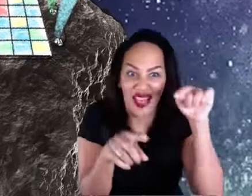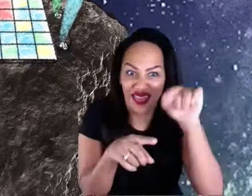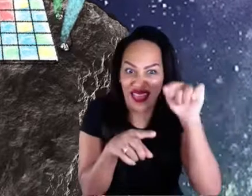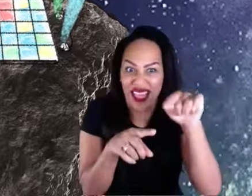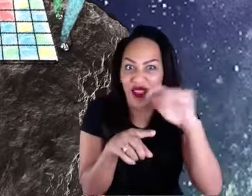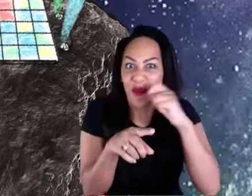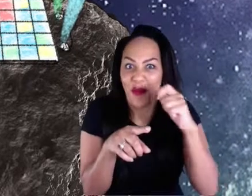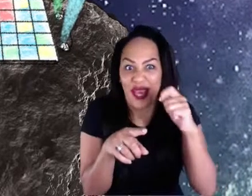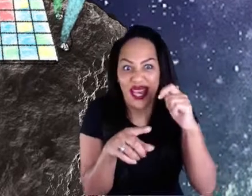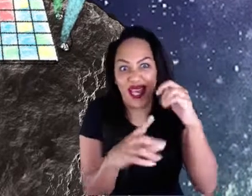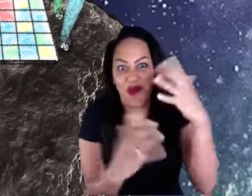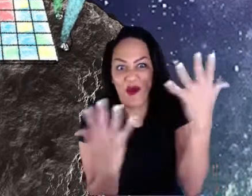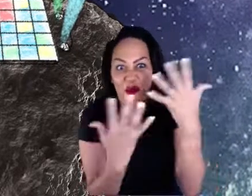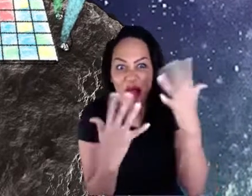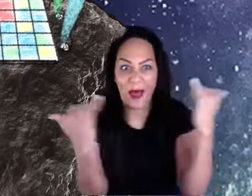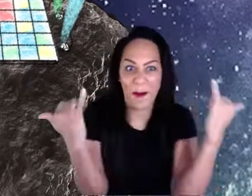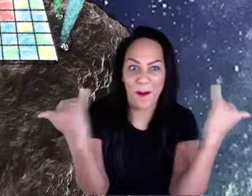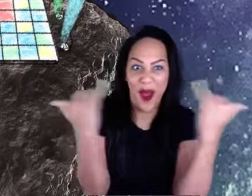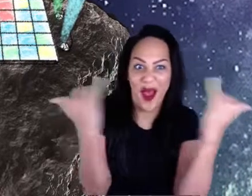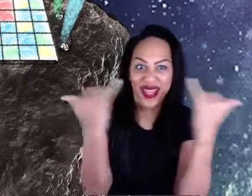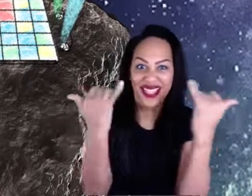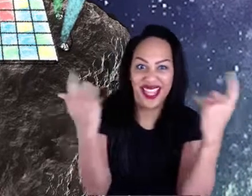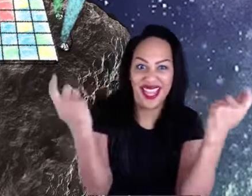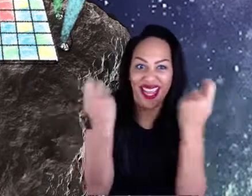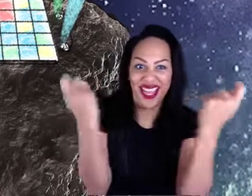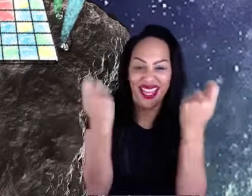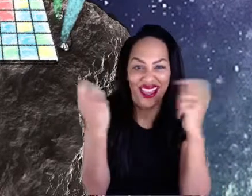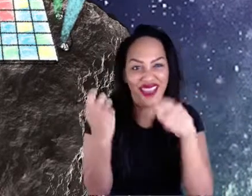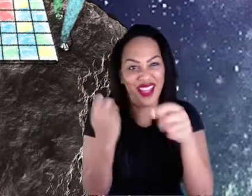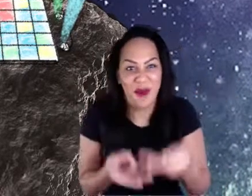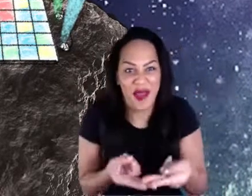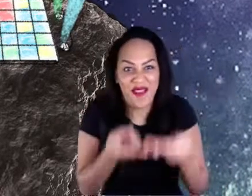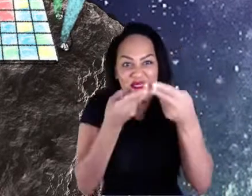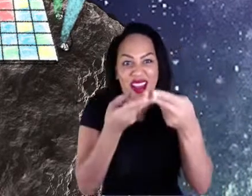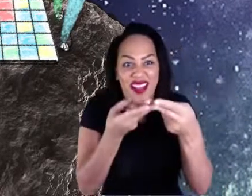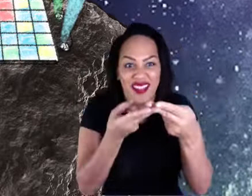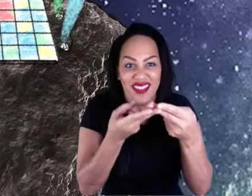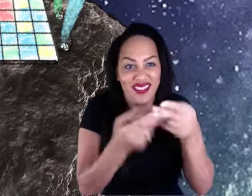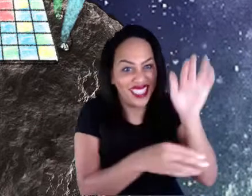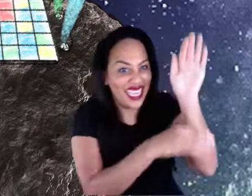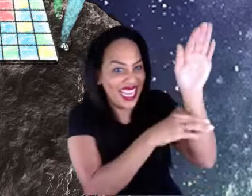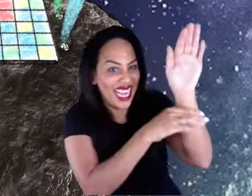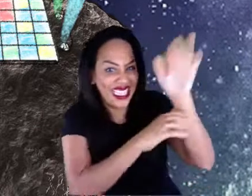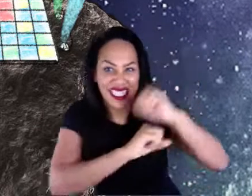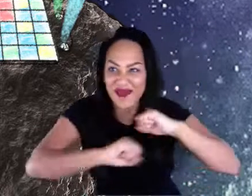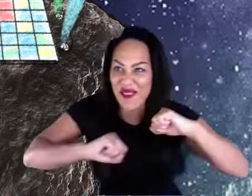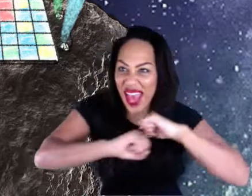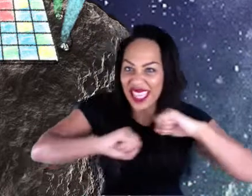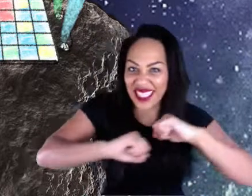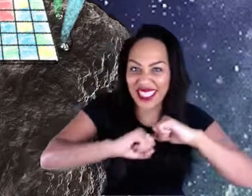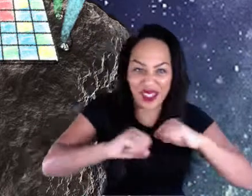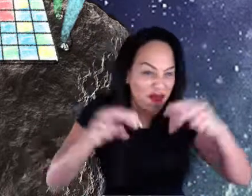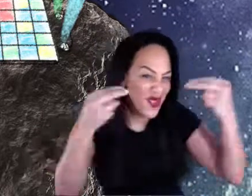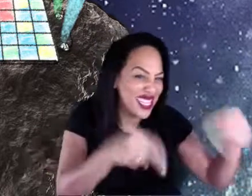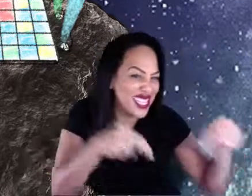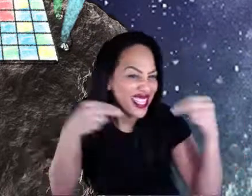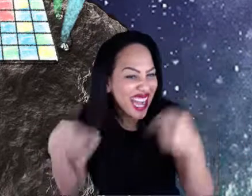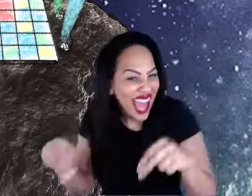in outer space. So can have your little. And we can also dance in space too. Woohoo!